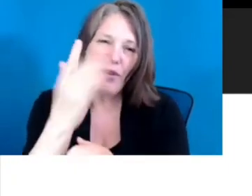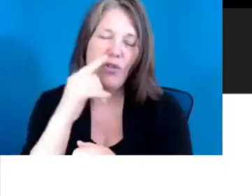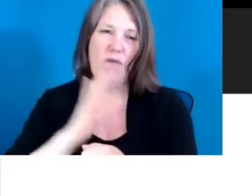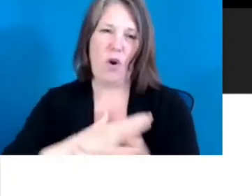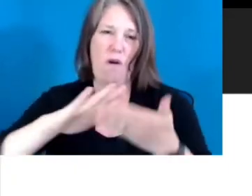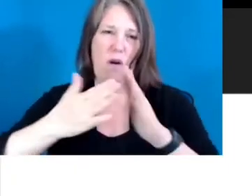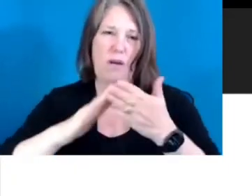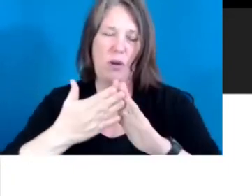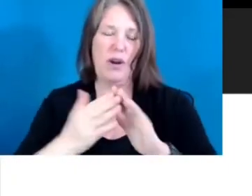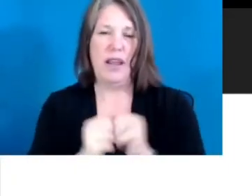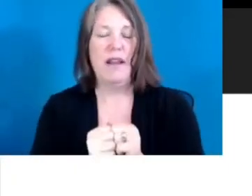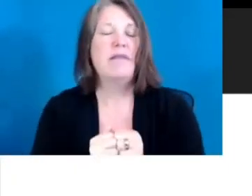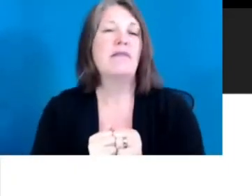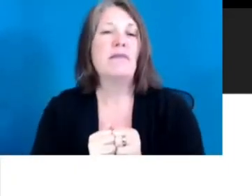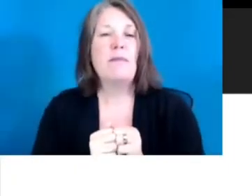our community.